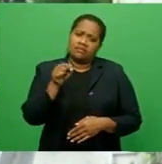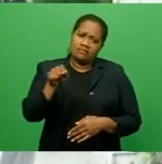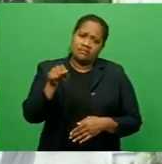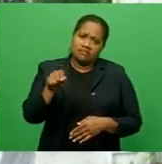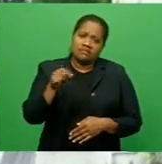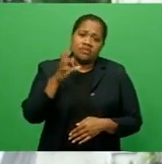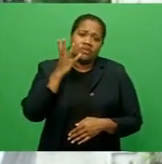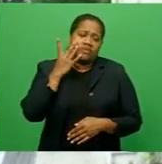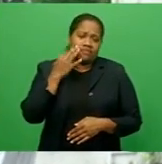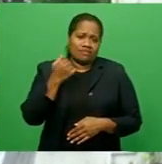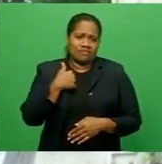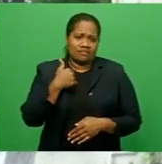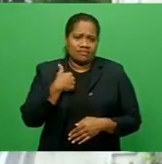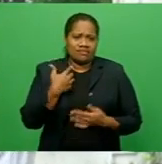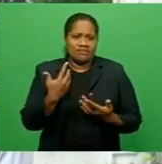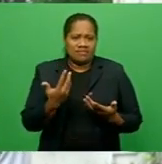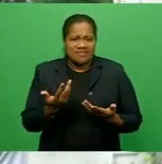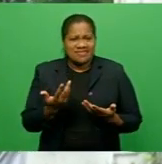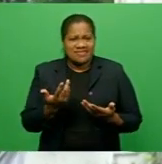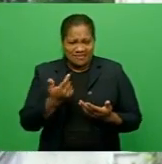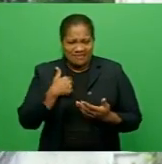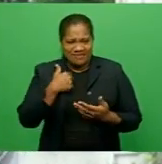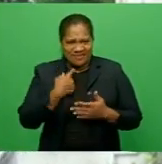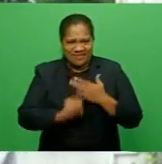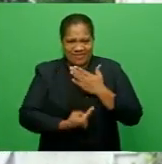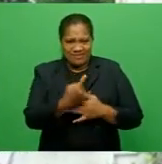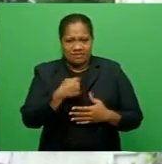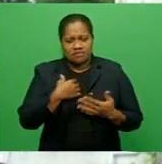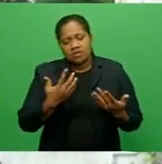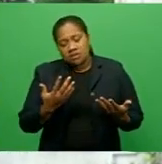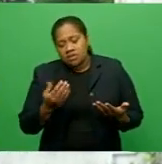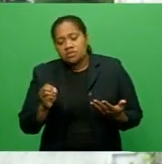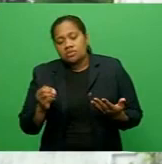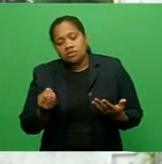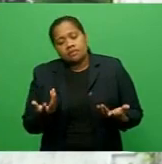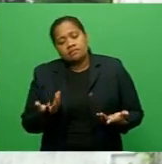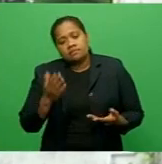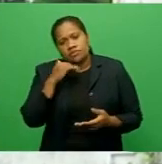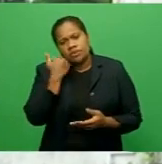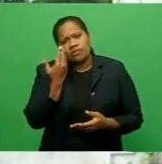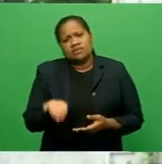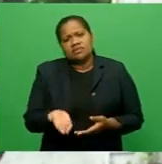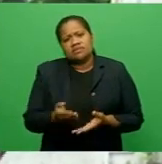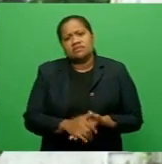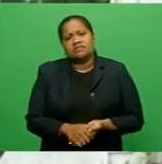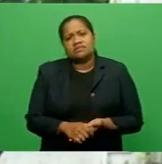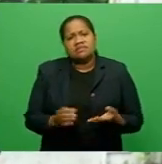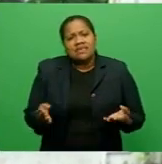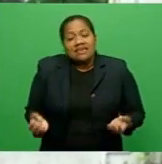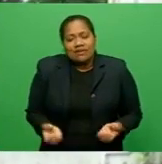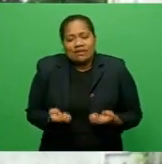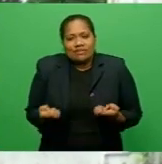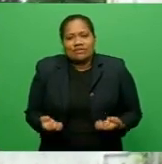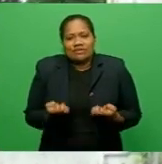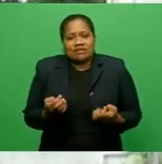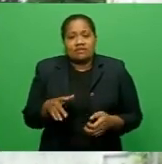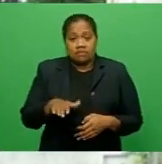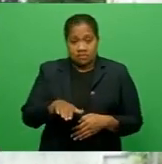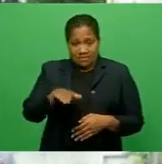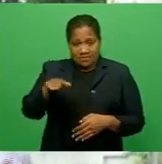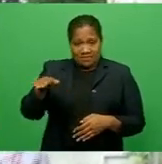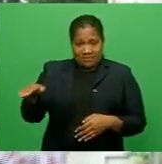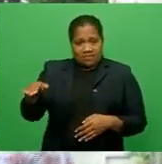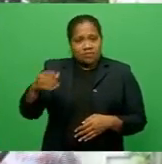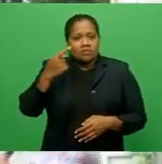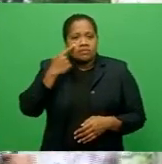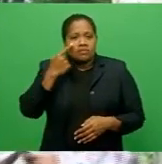facing charges. And it's always encouraging for them to